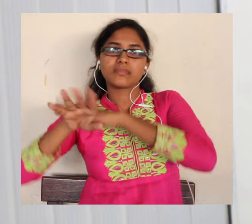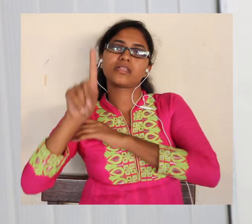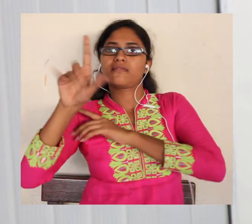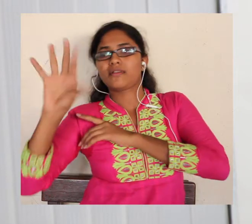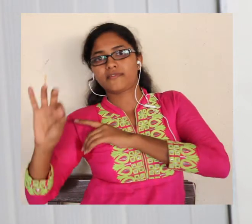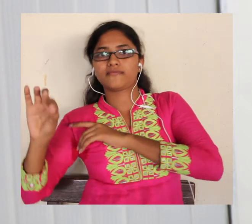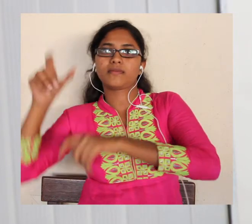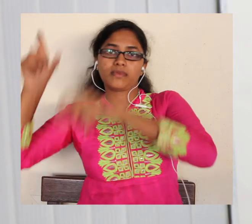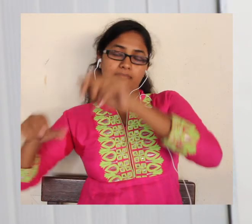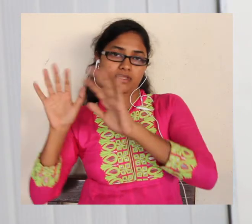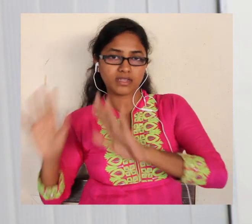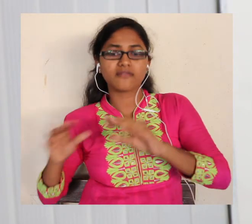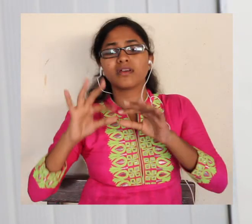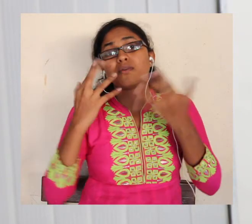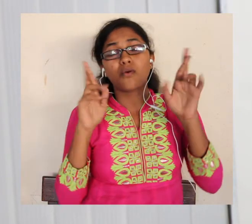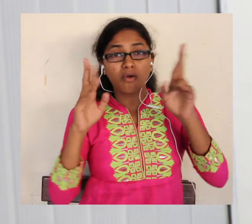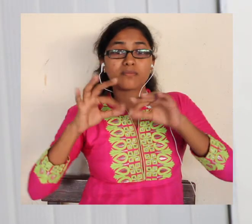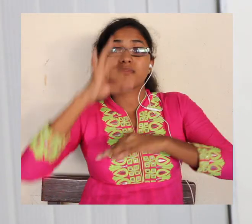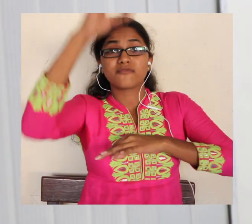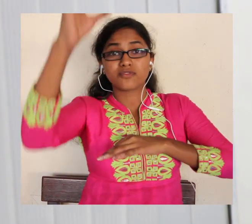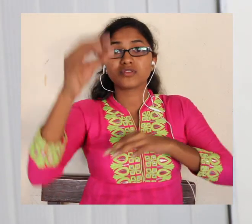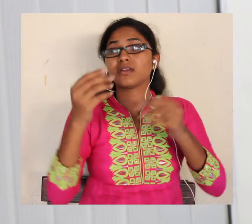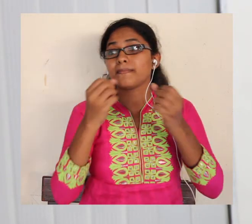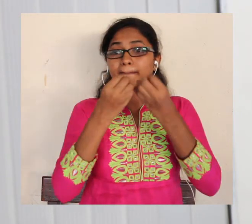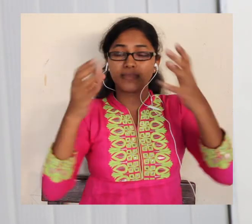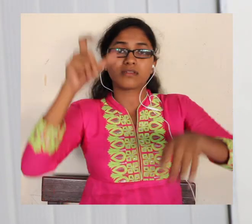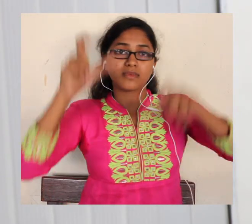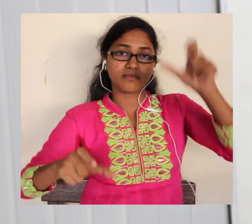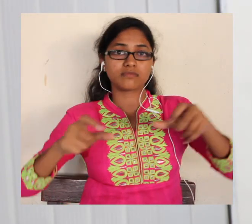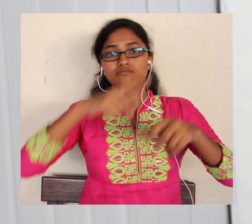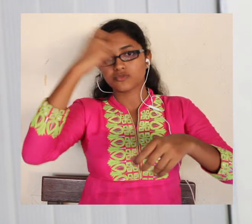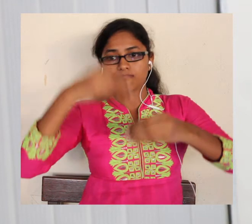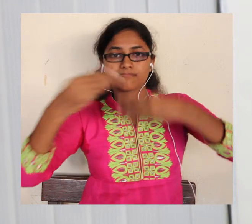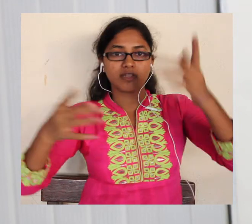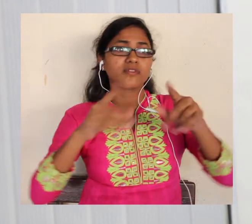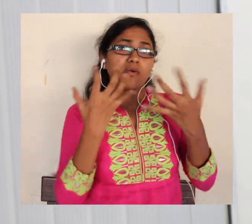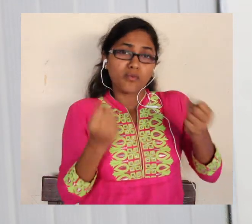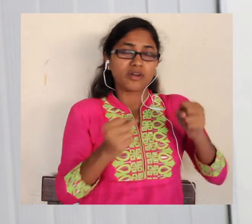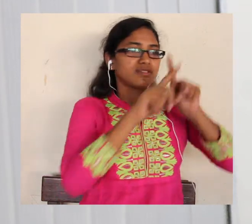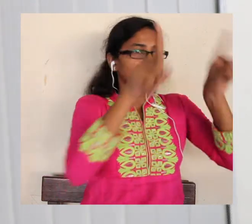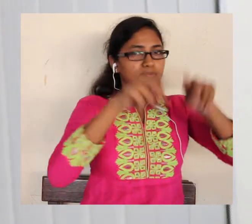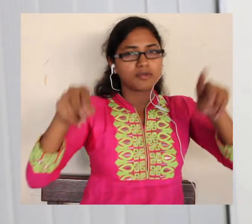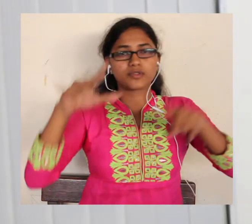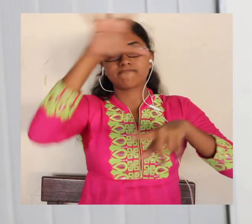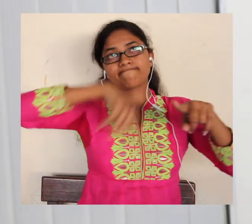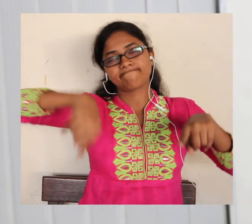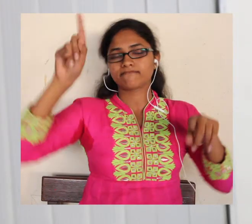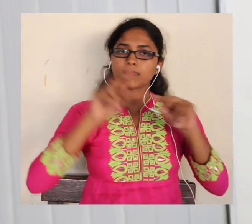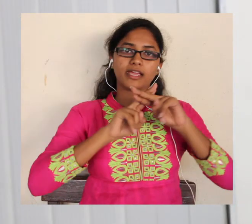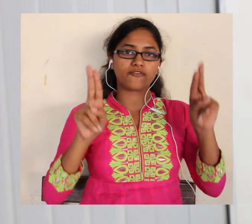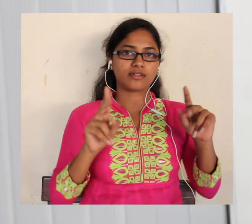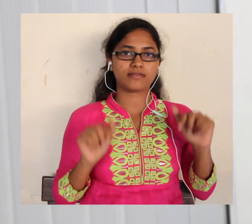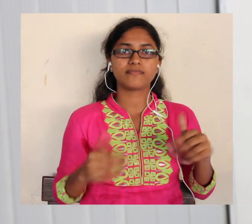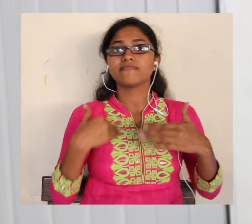plan to take it forward in a very large scale across every single store within the country. Thanks to Punk